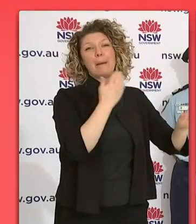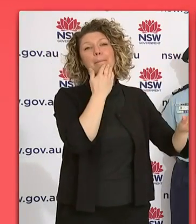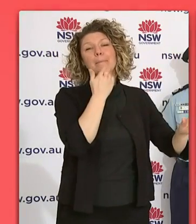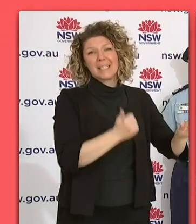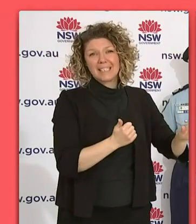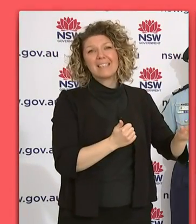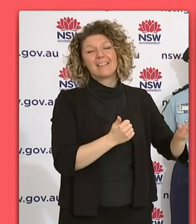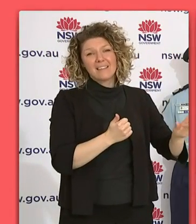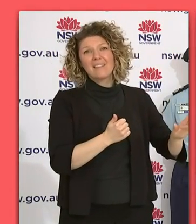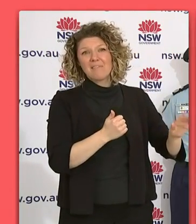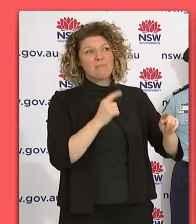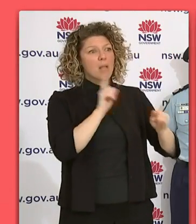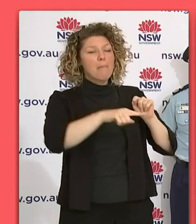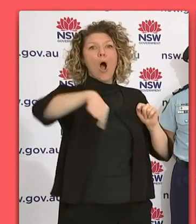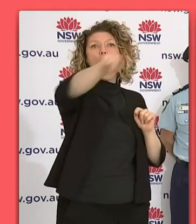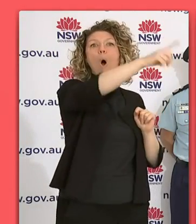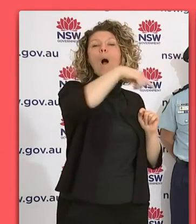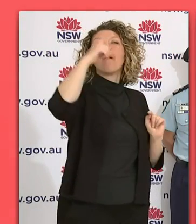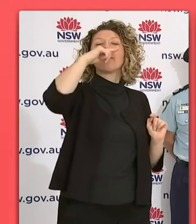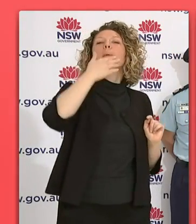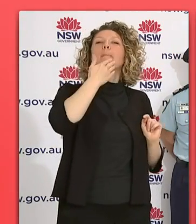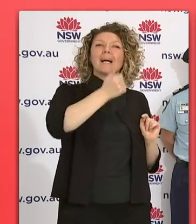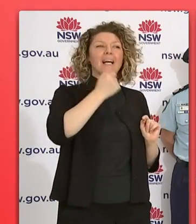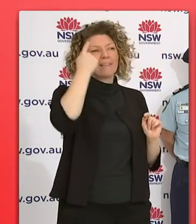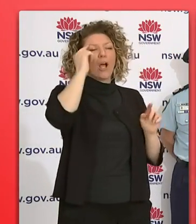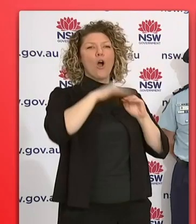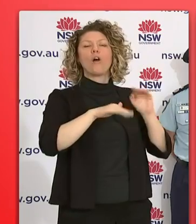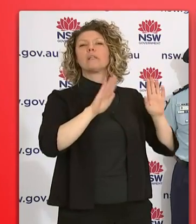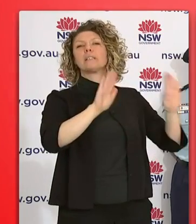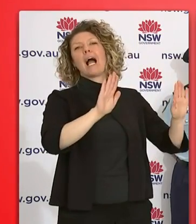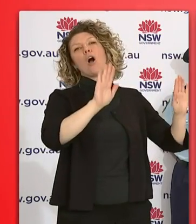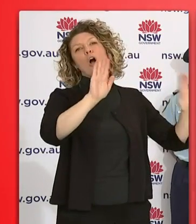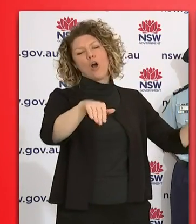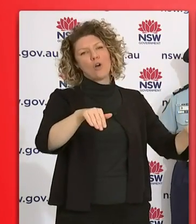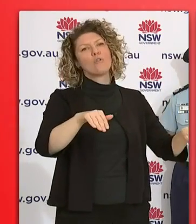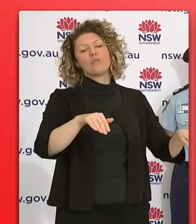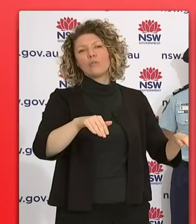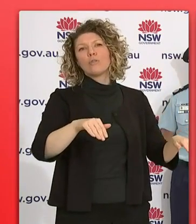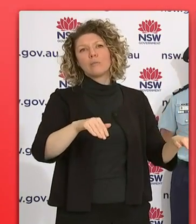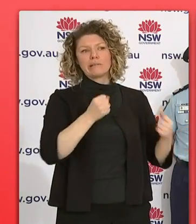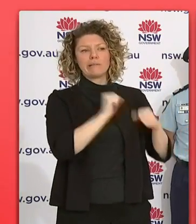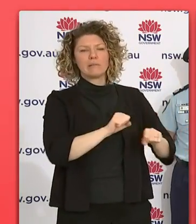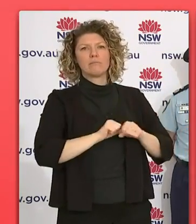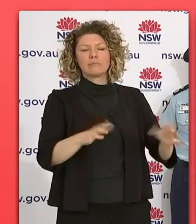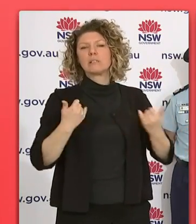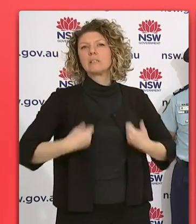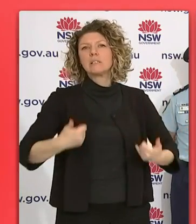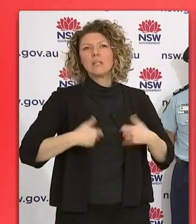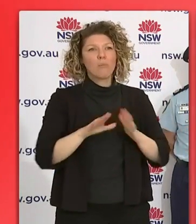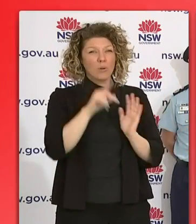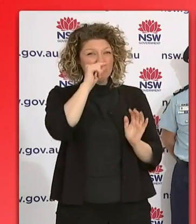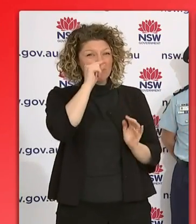in the broader community, there's a more likely